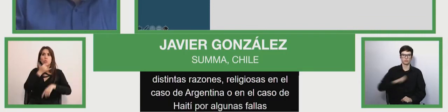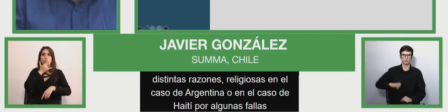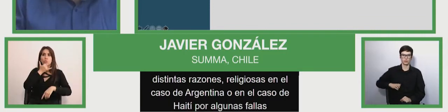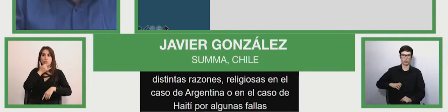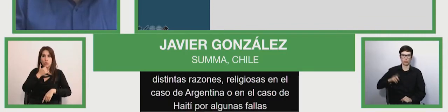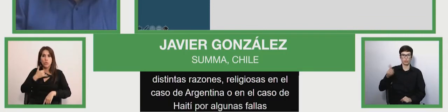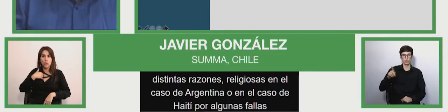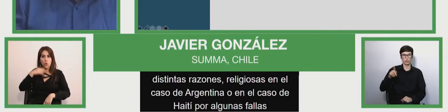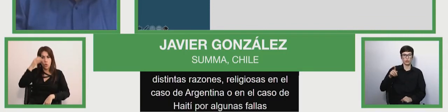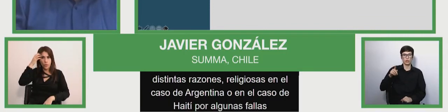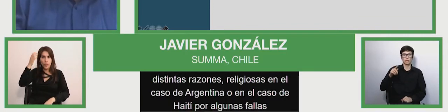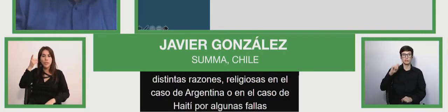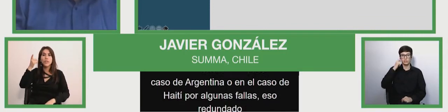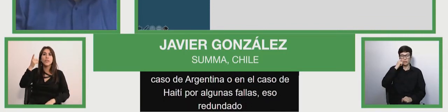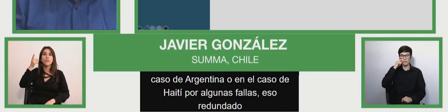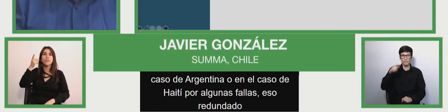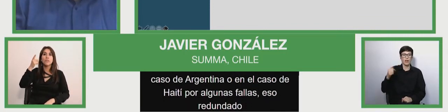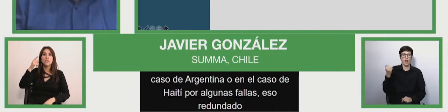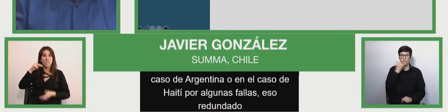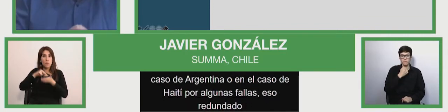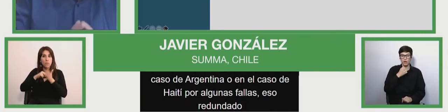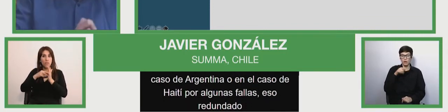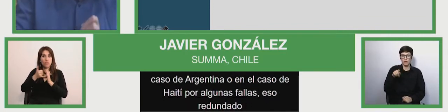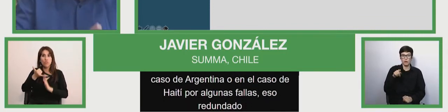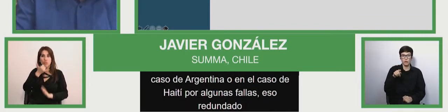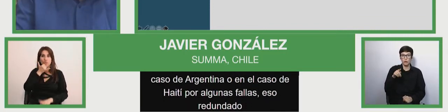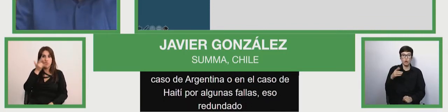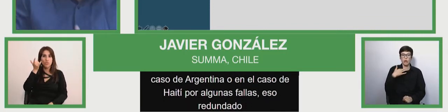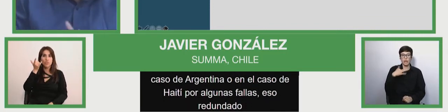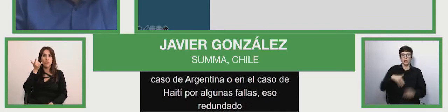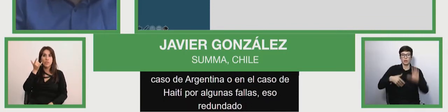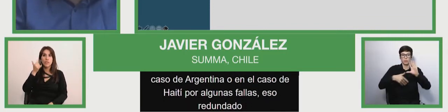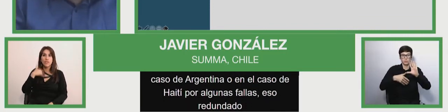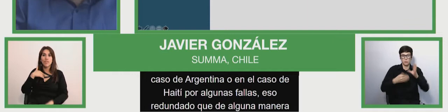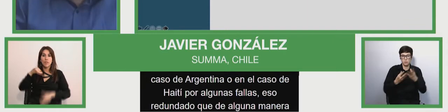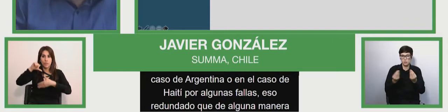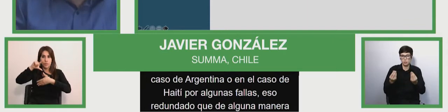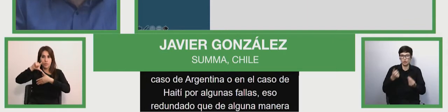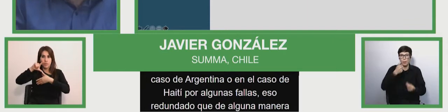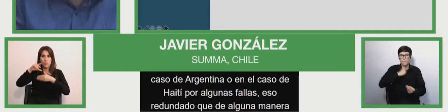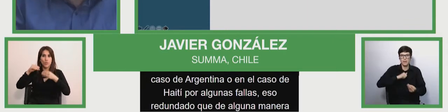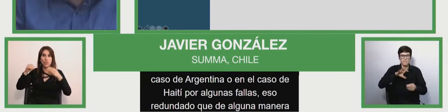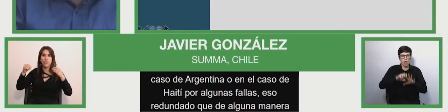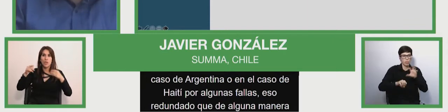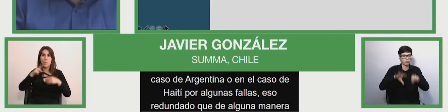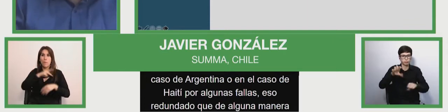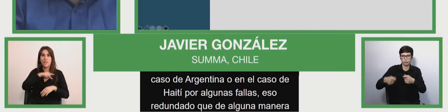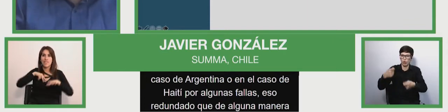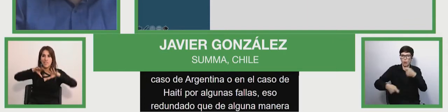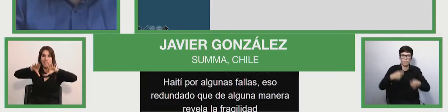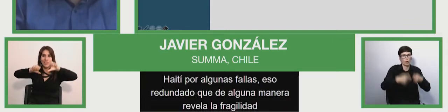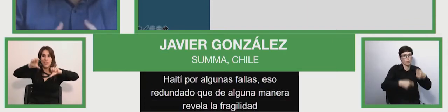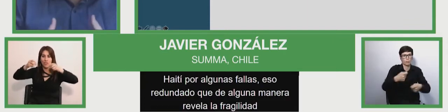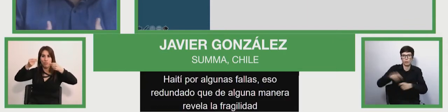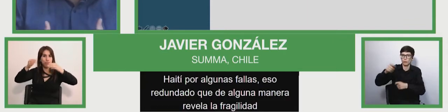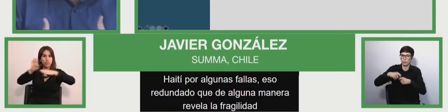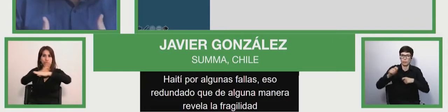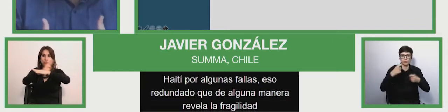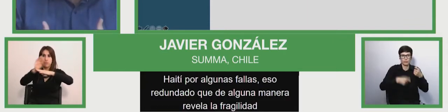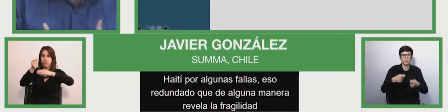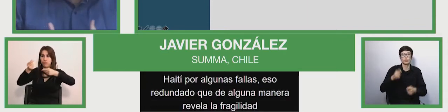levels of privatization, which reveals the fragility of the results for Latin America to be guarantees